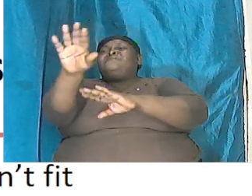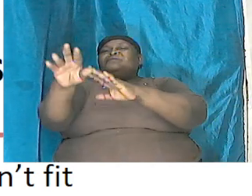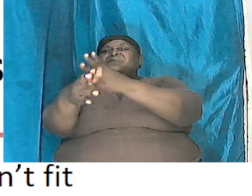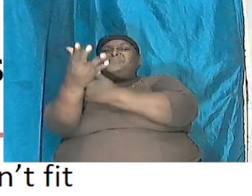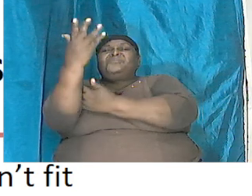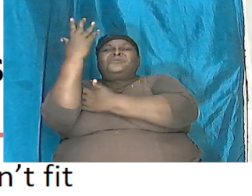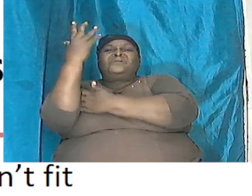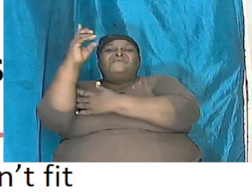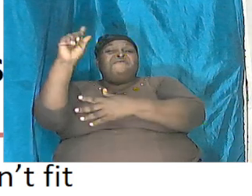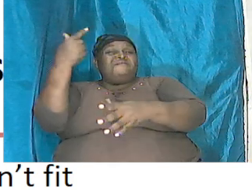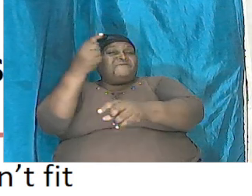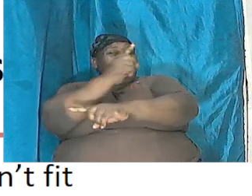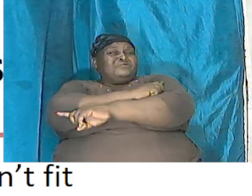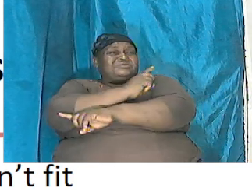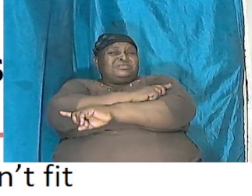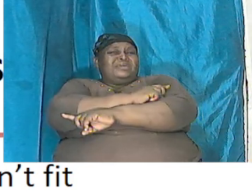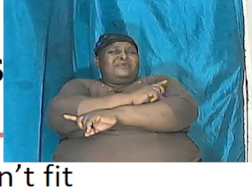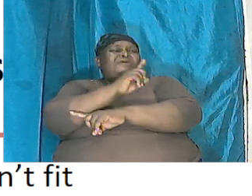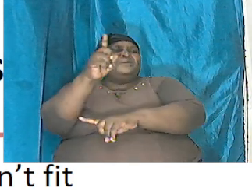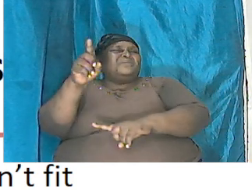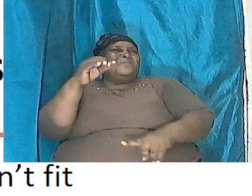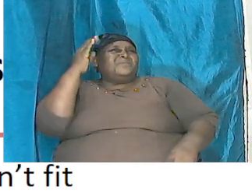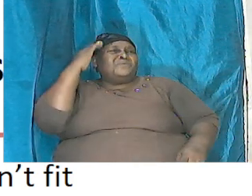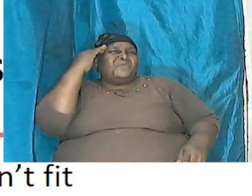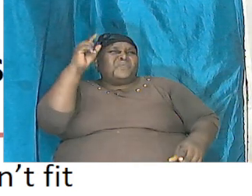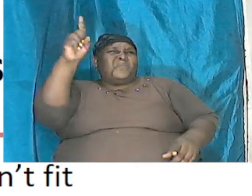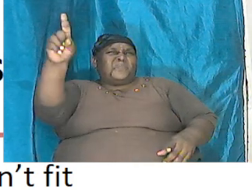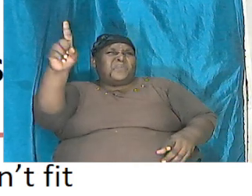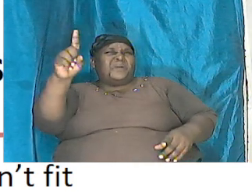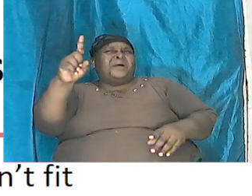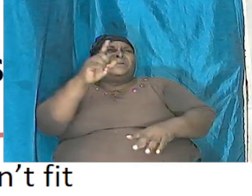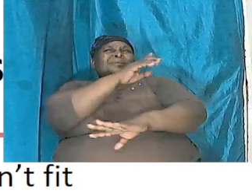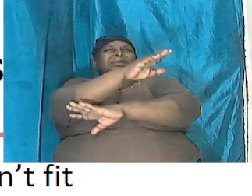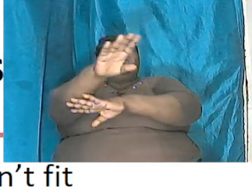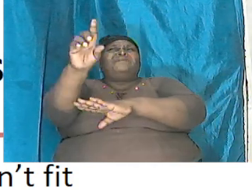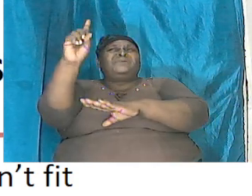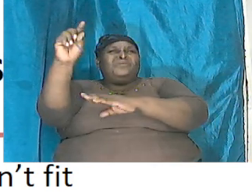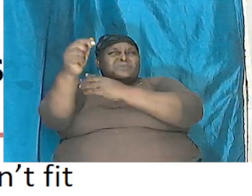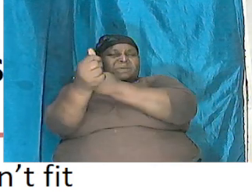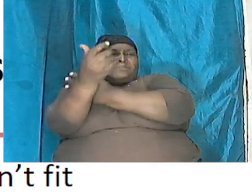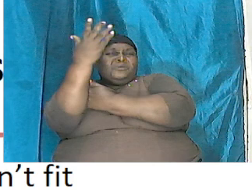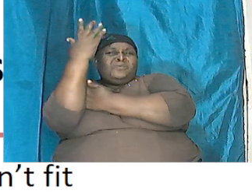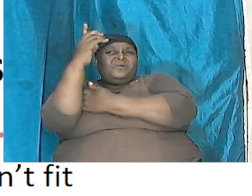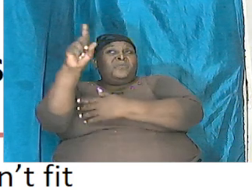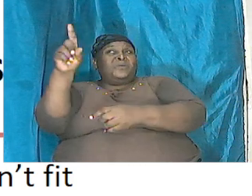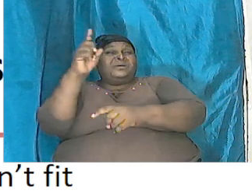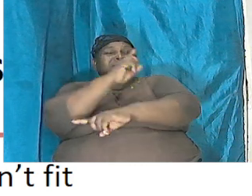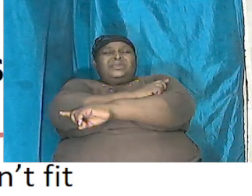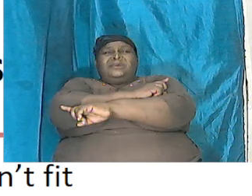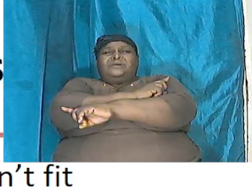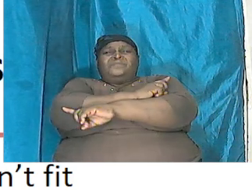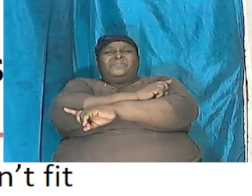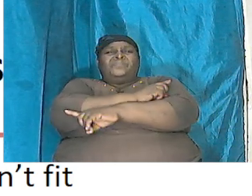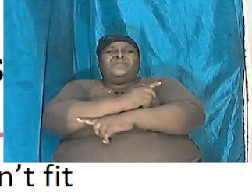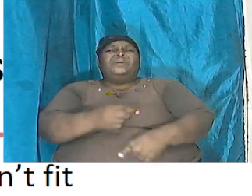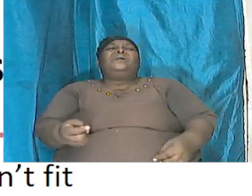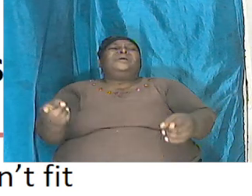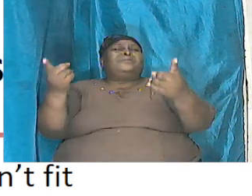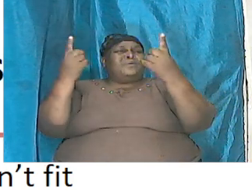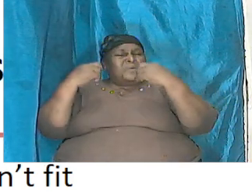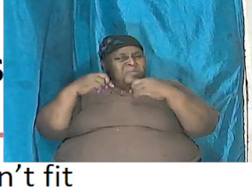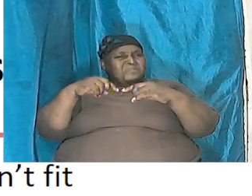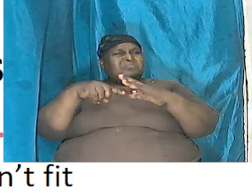was the first you realize that it was one evening and one morning which made up one day so so and then when we come down to